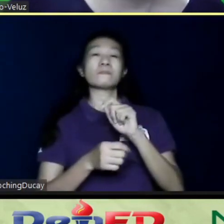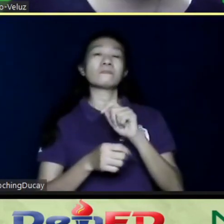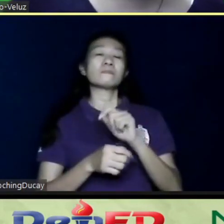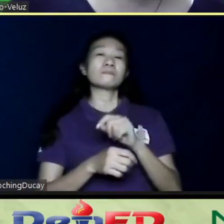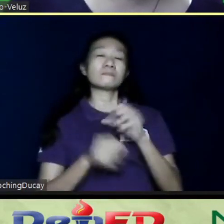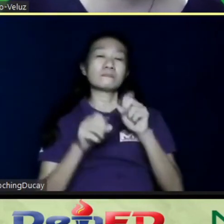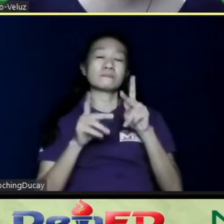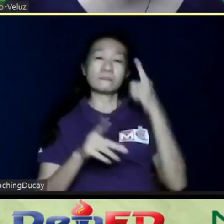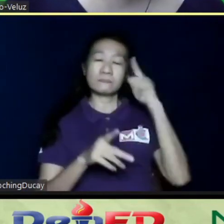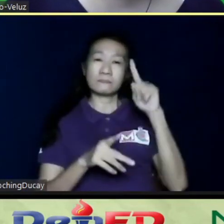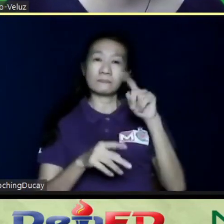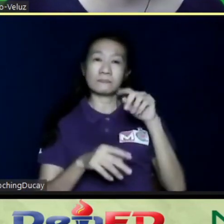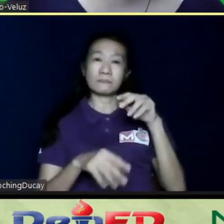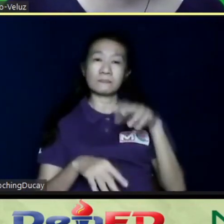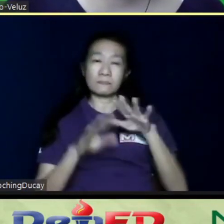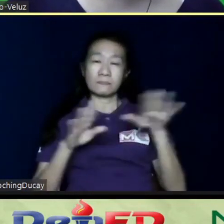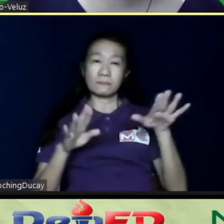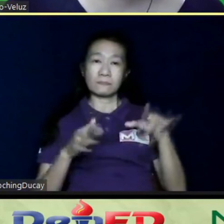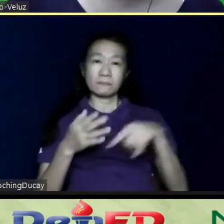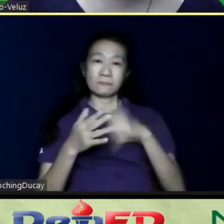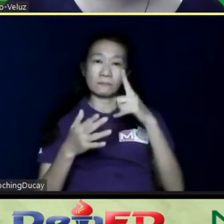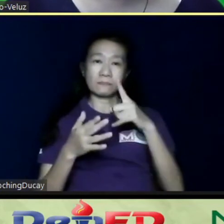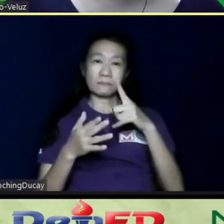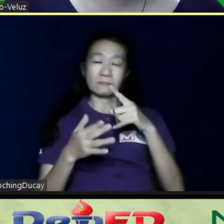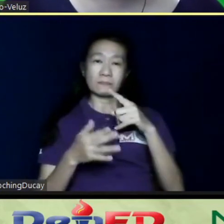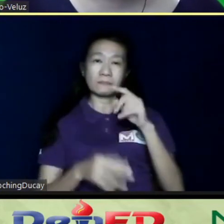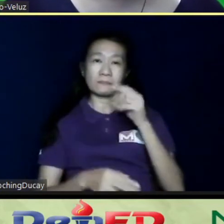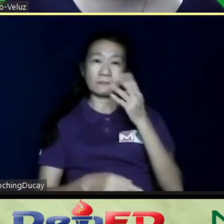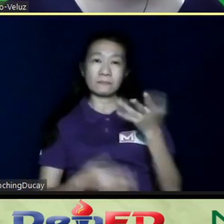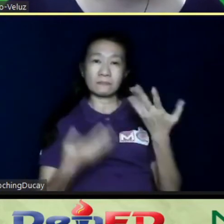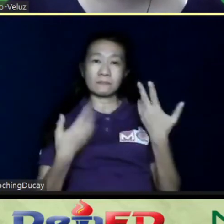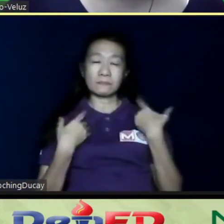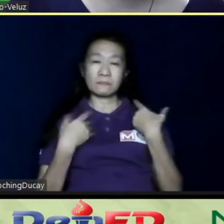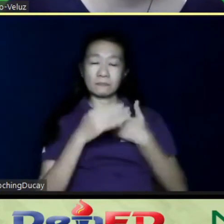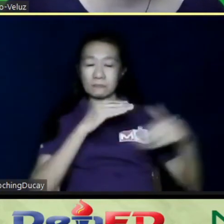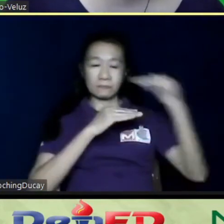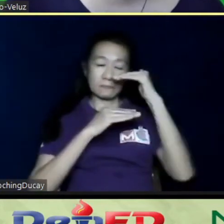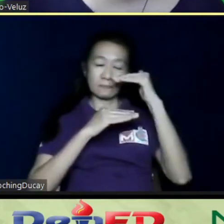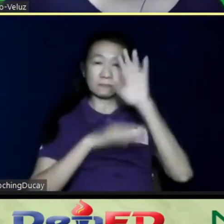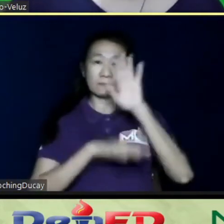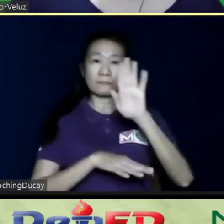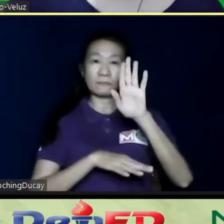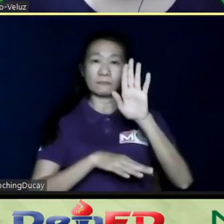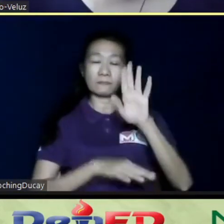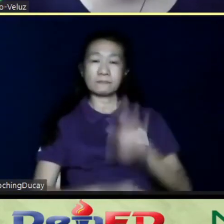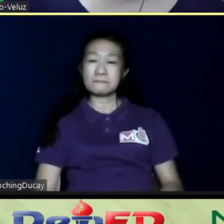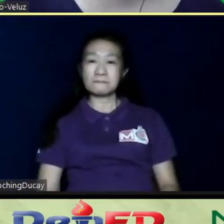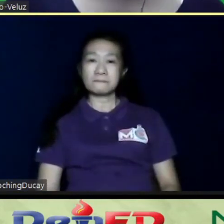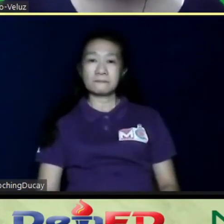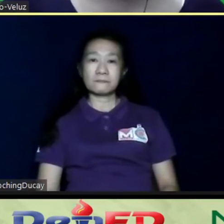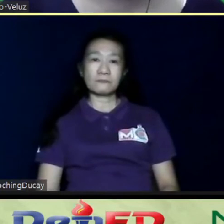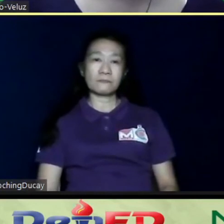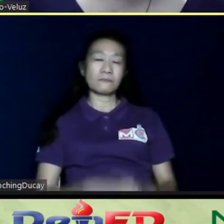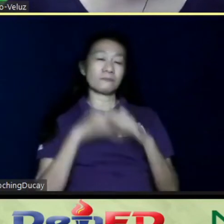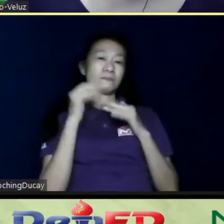a therapist, sometimes you have to go beyond your comfort